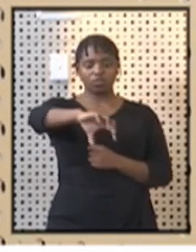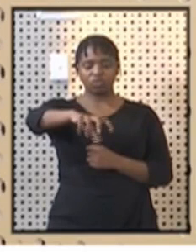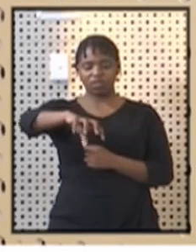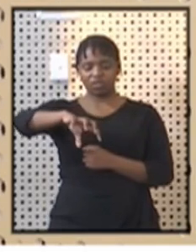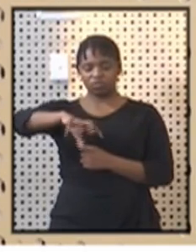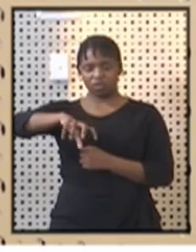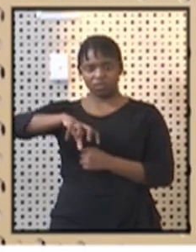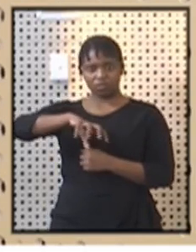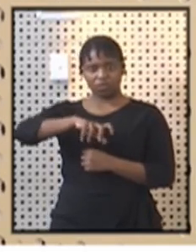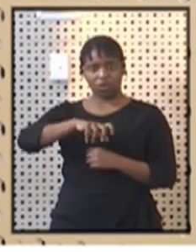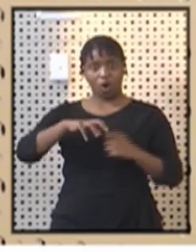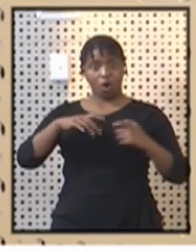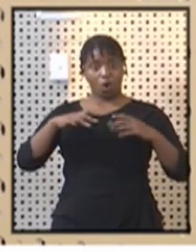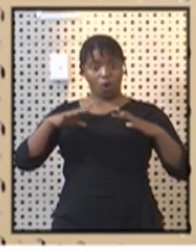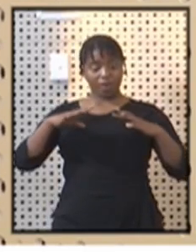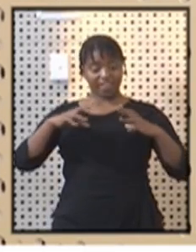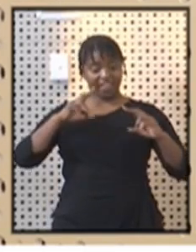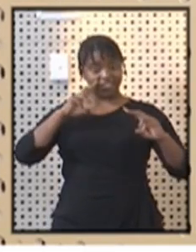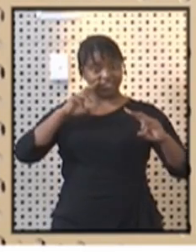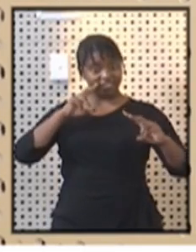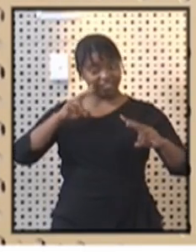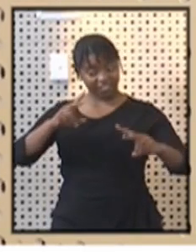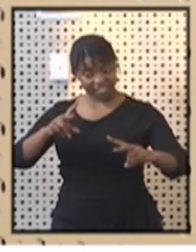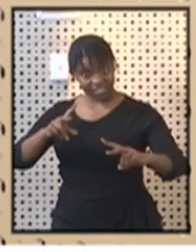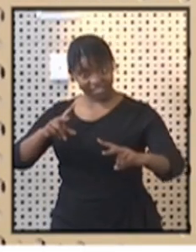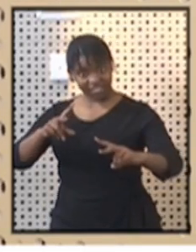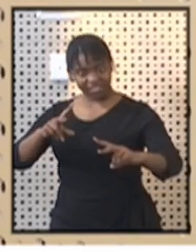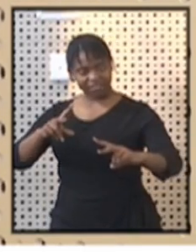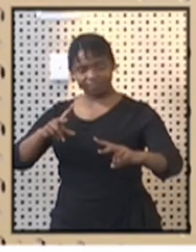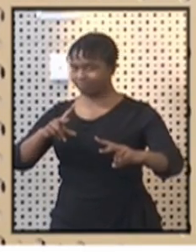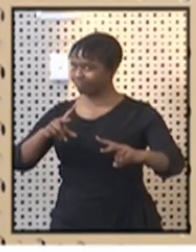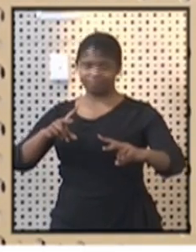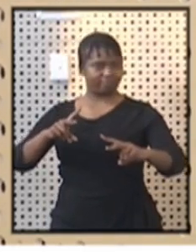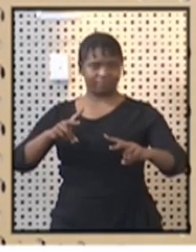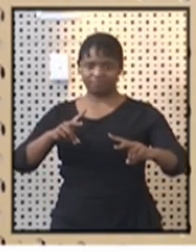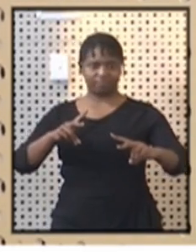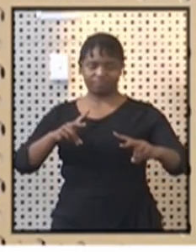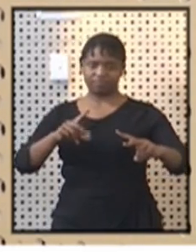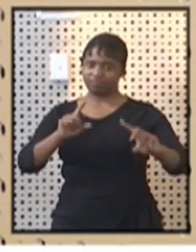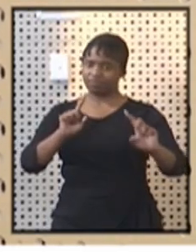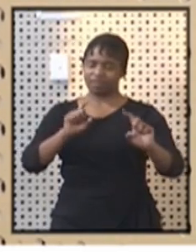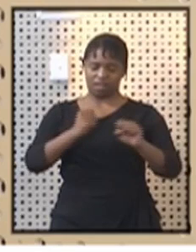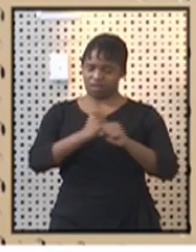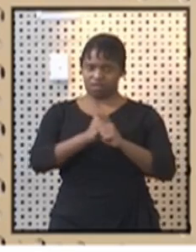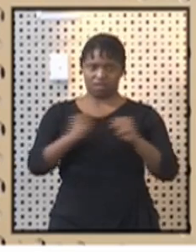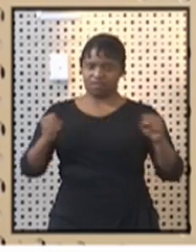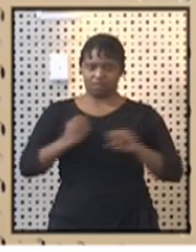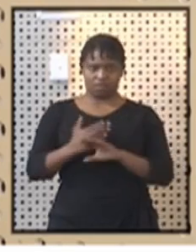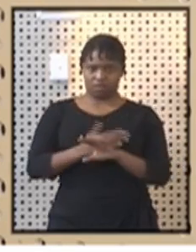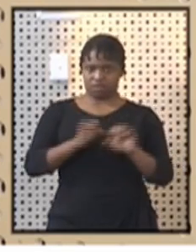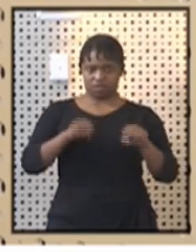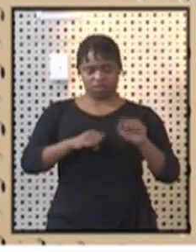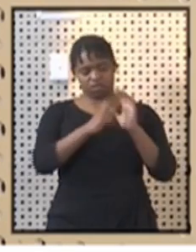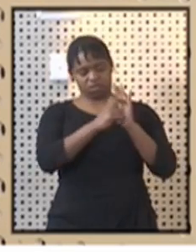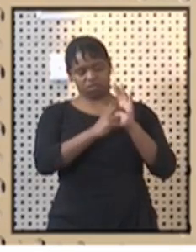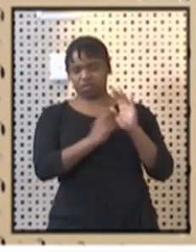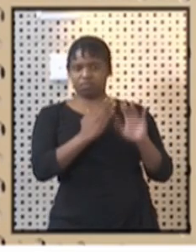There was no indication of interprovincial leisure that was going to take place in the previous regulations.